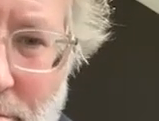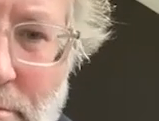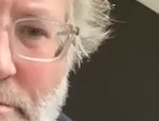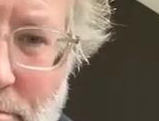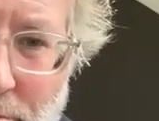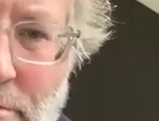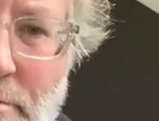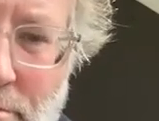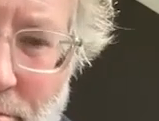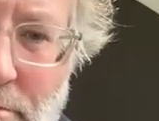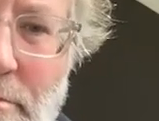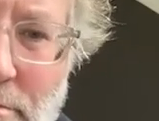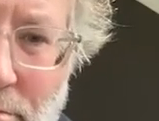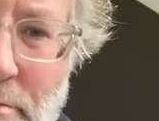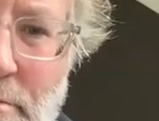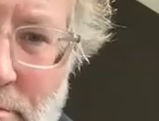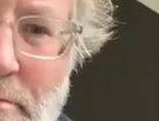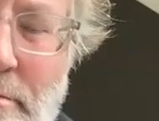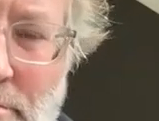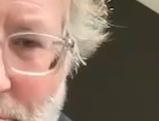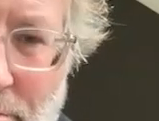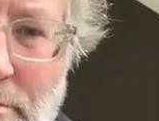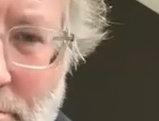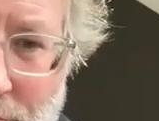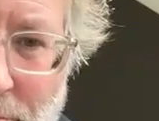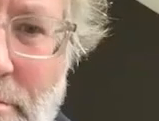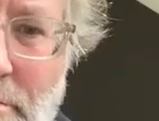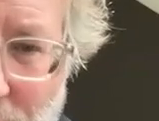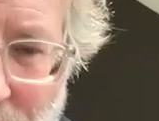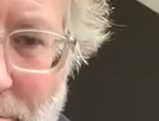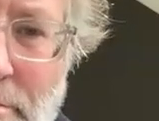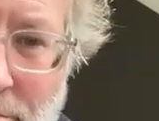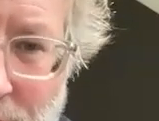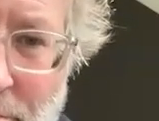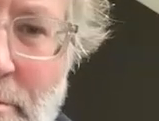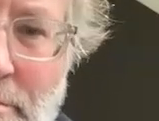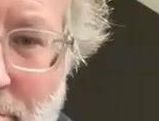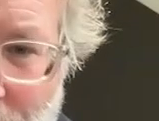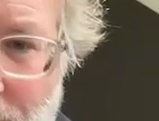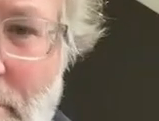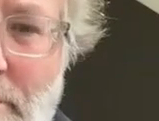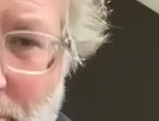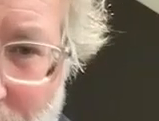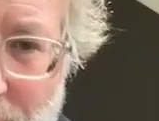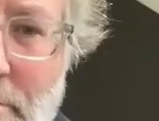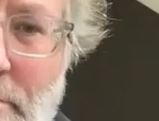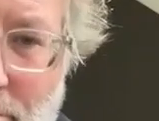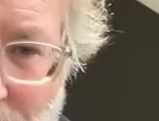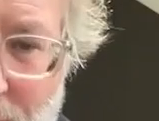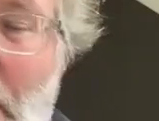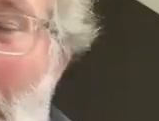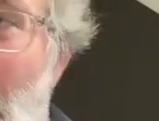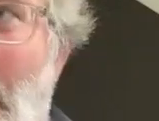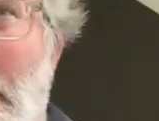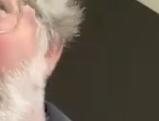to speak about even a small thing that you're doing than to try to make these big statements that you can't really show any evidence for in your organization